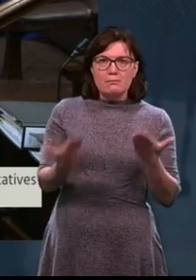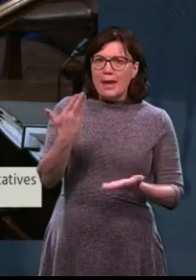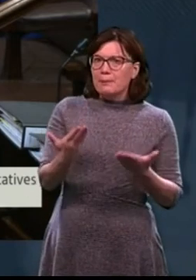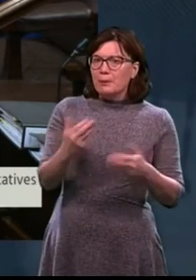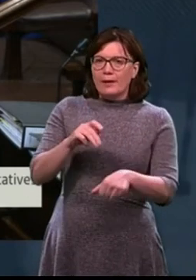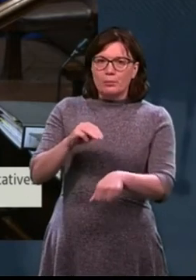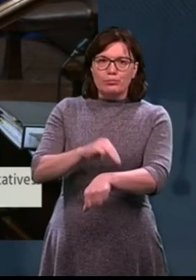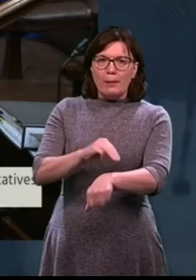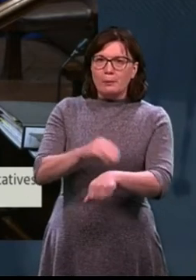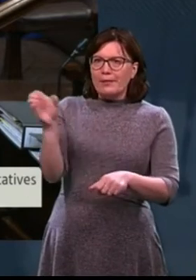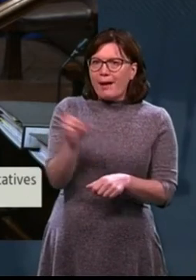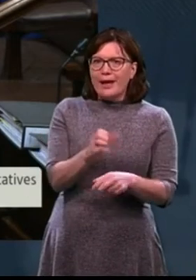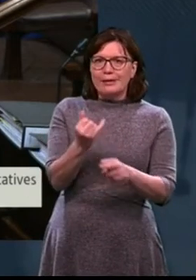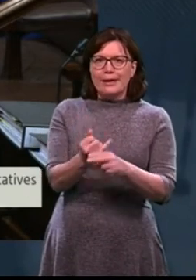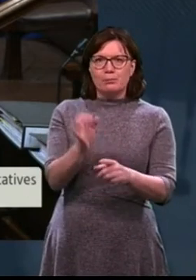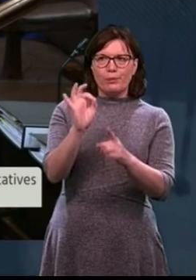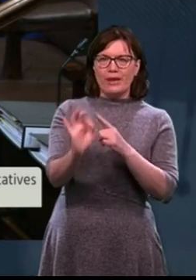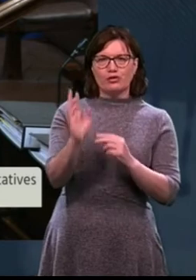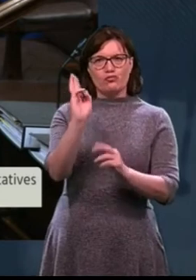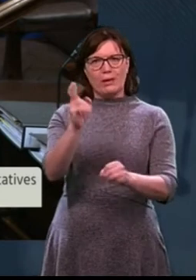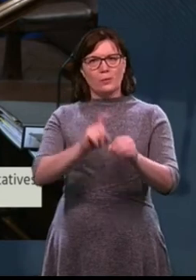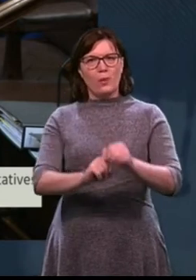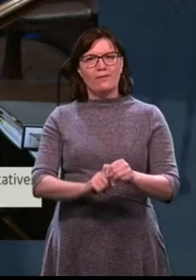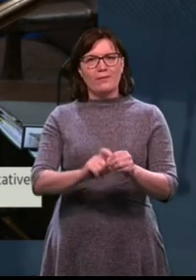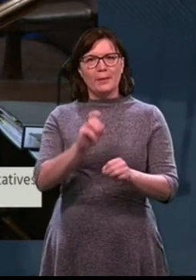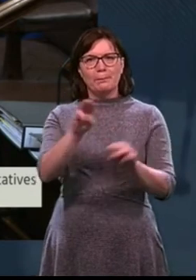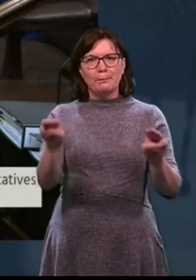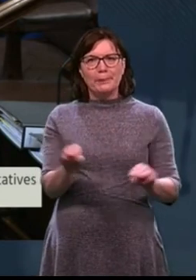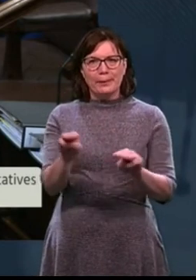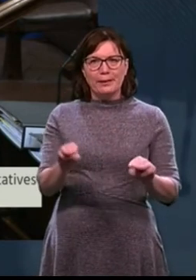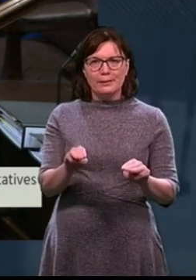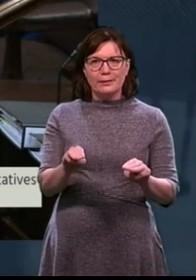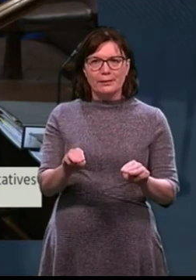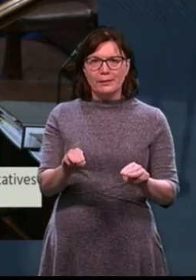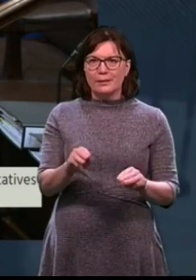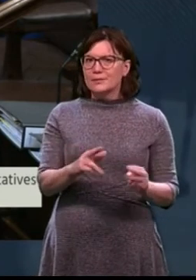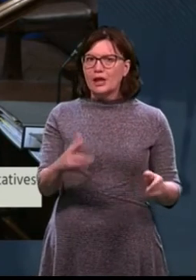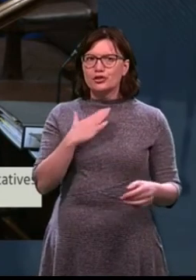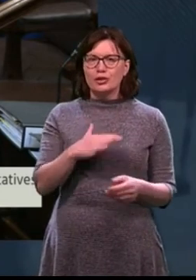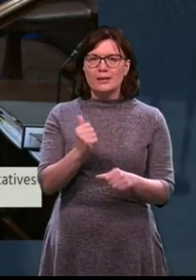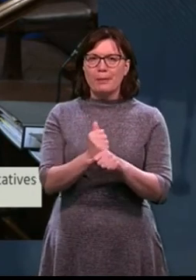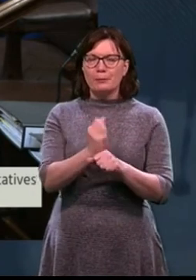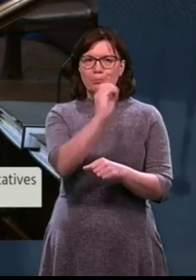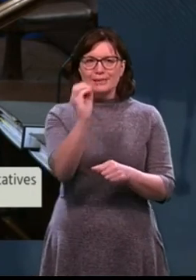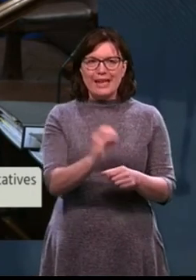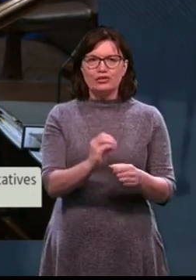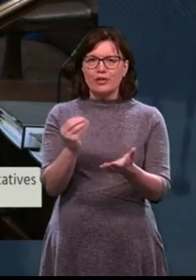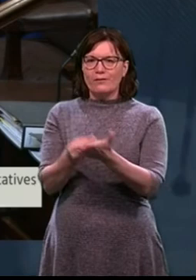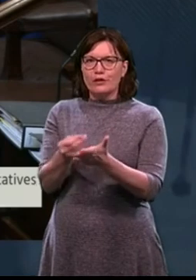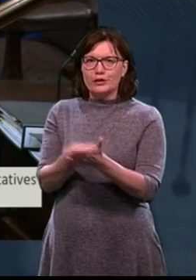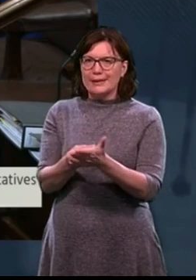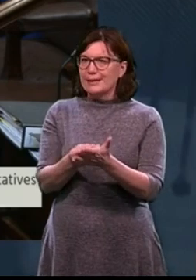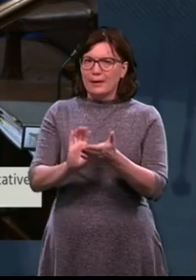qualified personnel generally within the mental health arena, which we now need to face up to. It's no longer just about percentages of funding and all that. It's